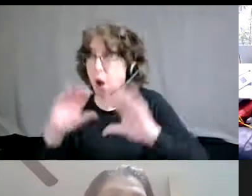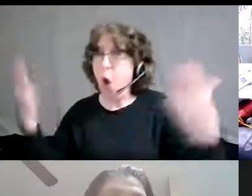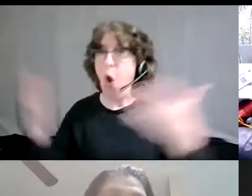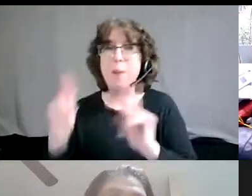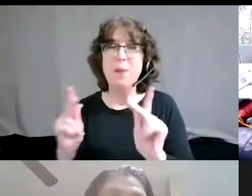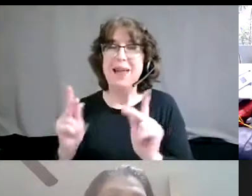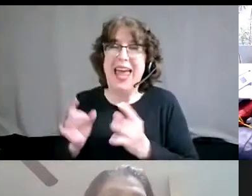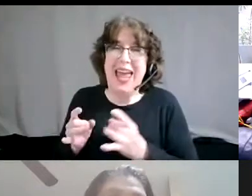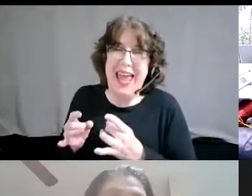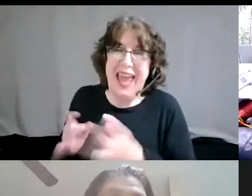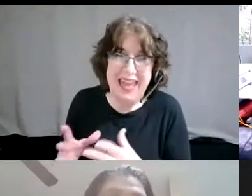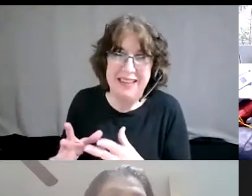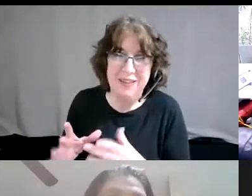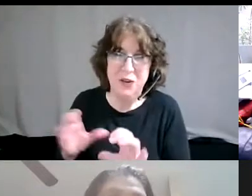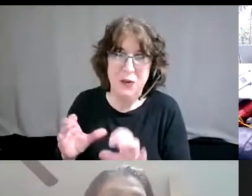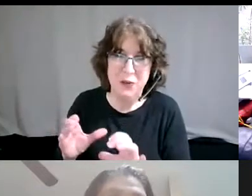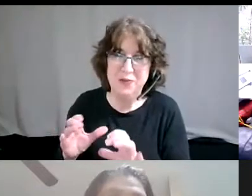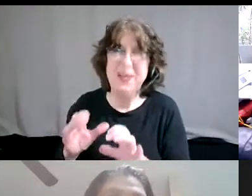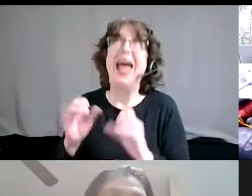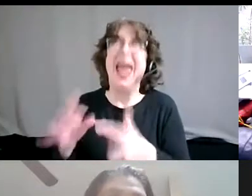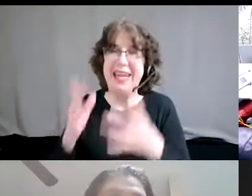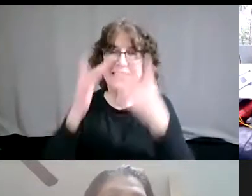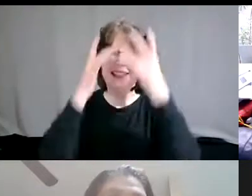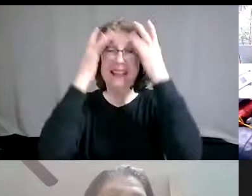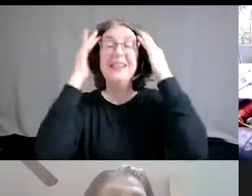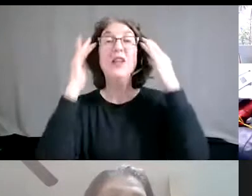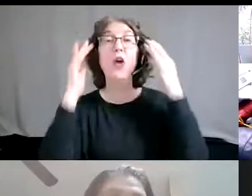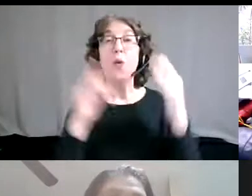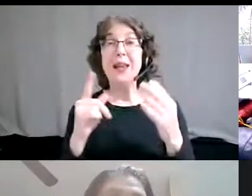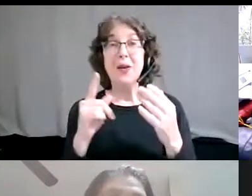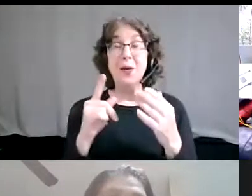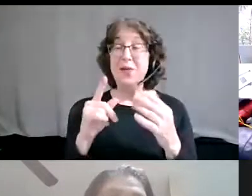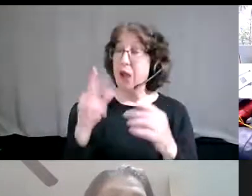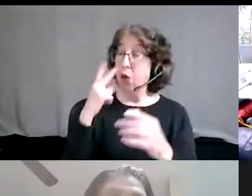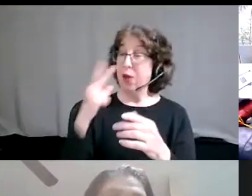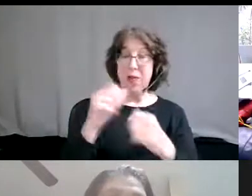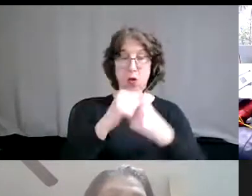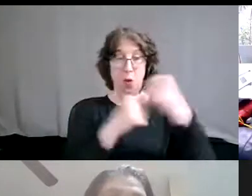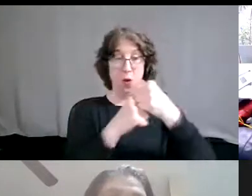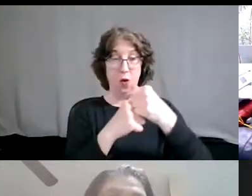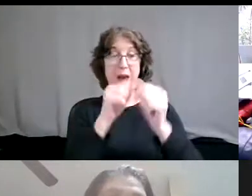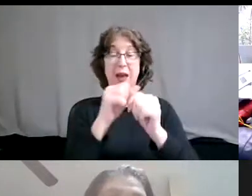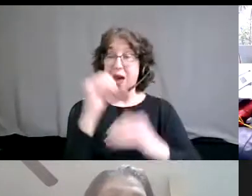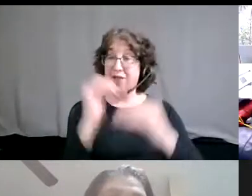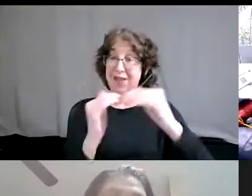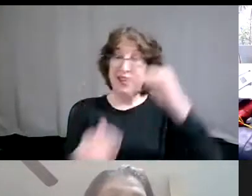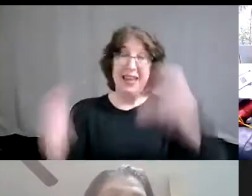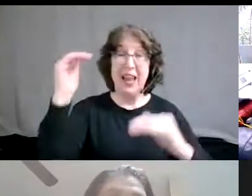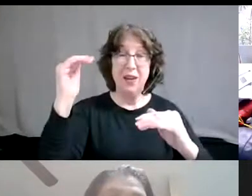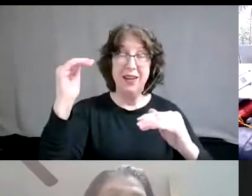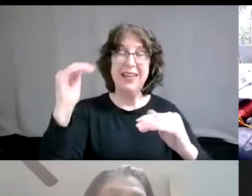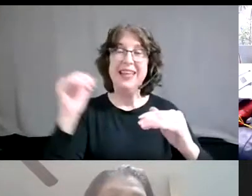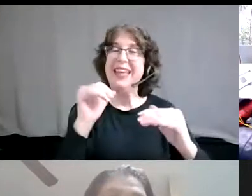so what we really need to do is dismantle the structures of inequity and oppression. And then actually we have to then